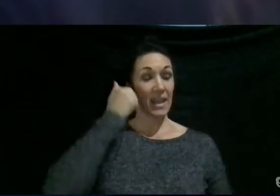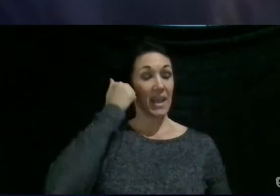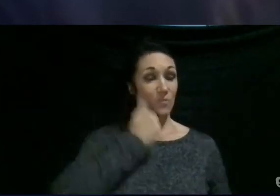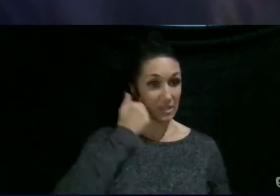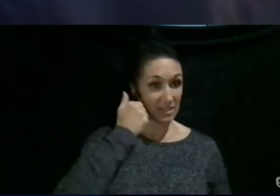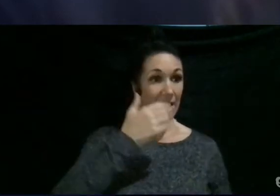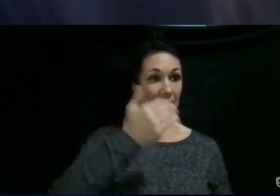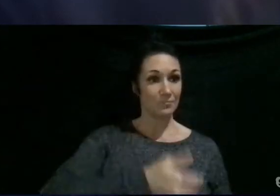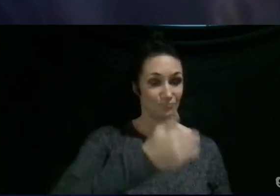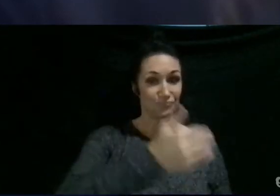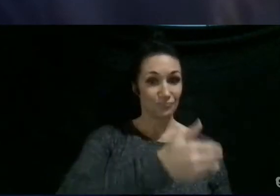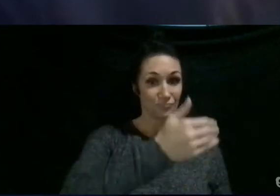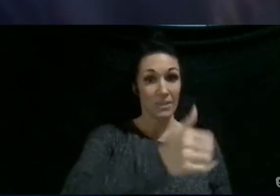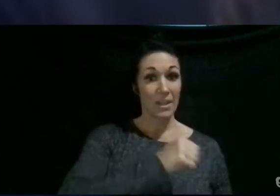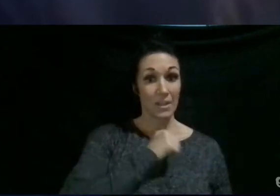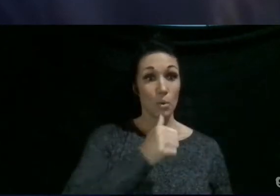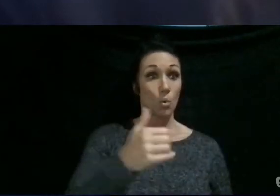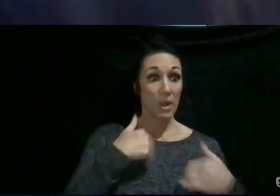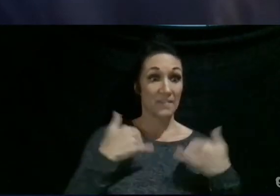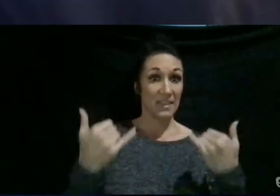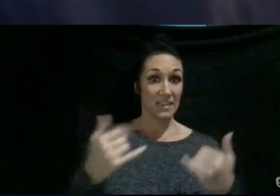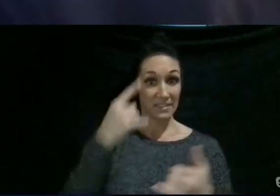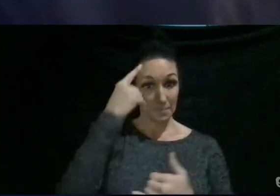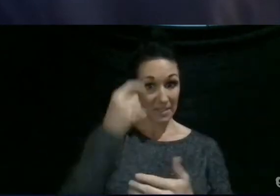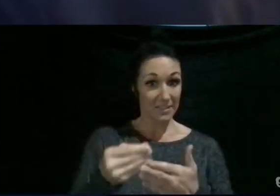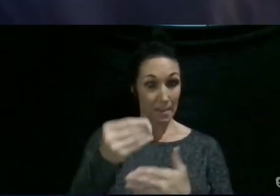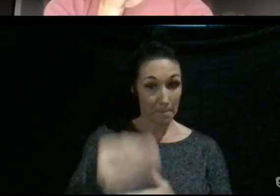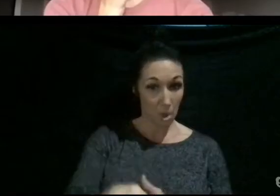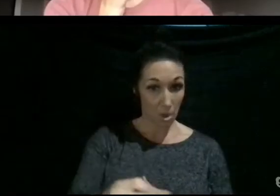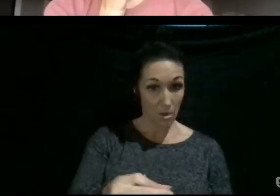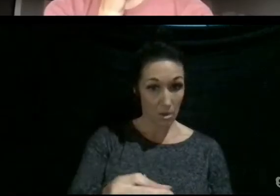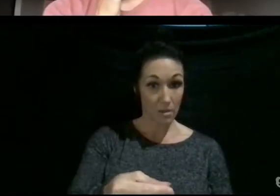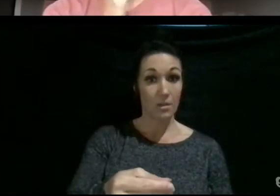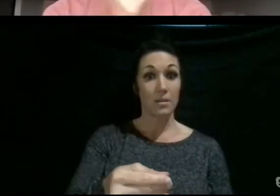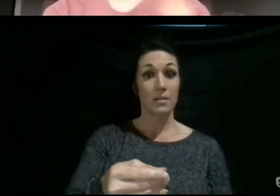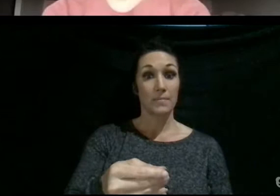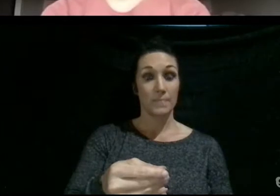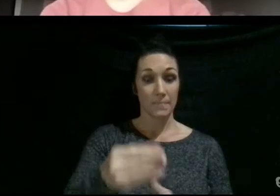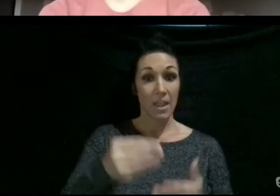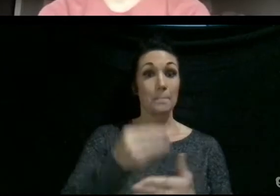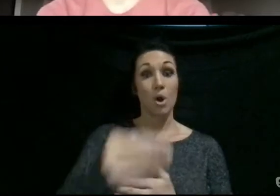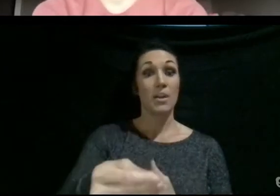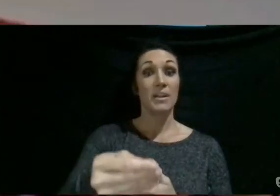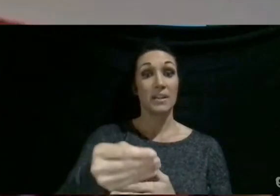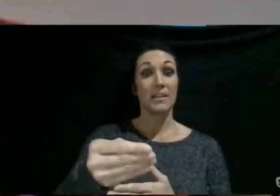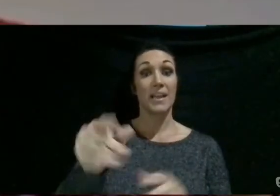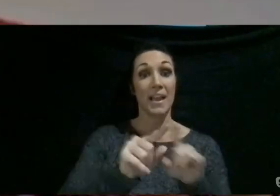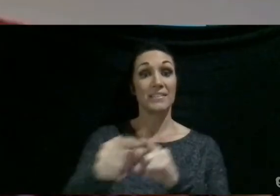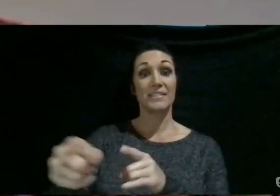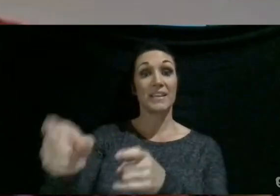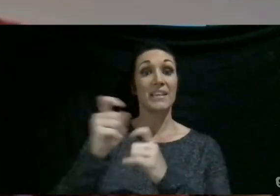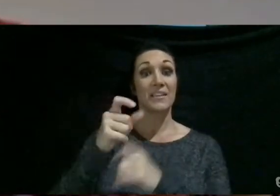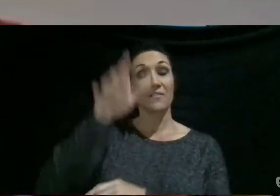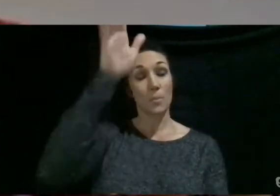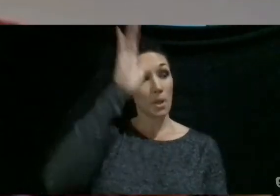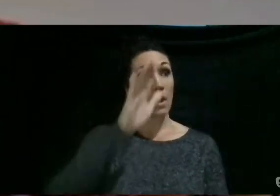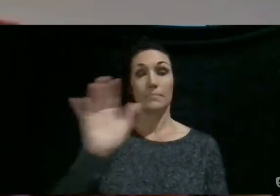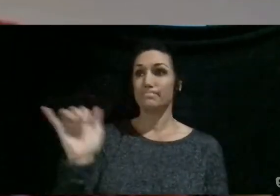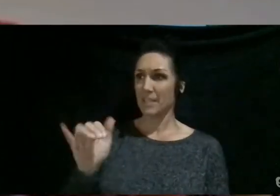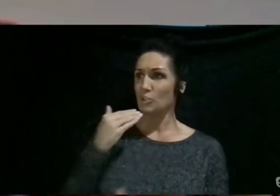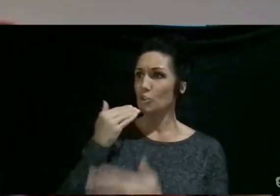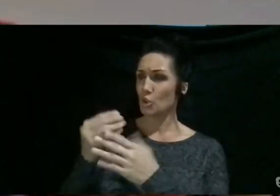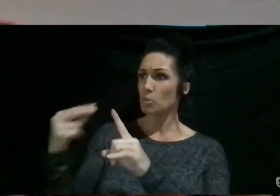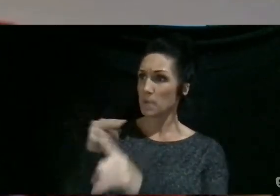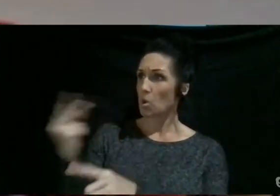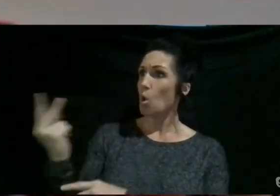I don't have this because I bought it. I have it because it's a gift from God. That's such a great perspective also just like are we actually creating this